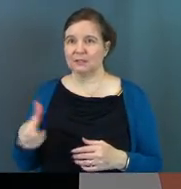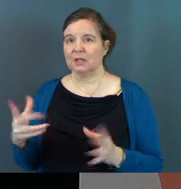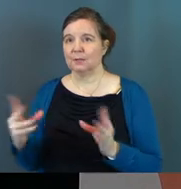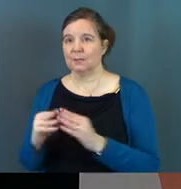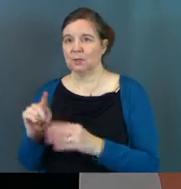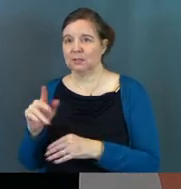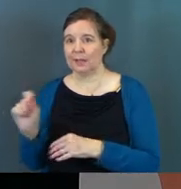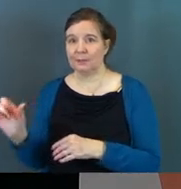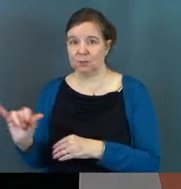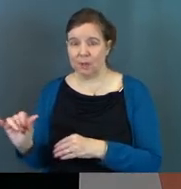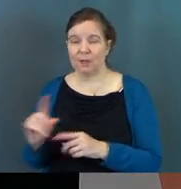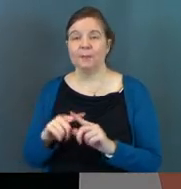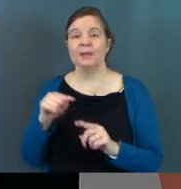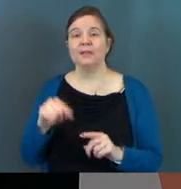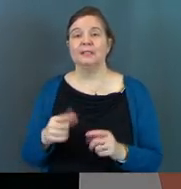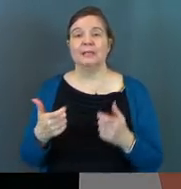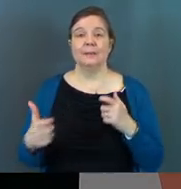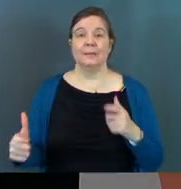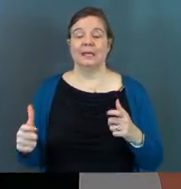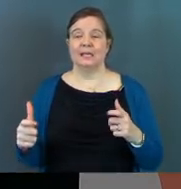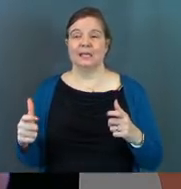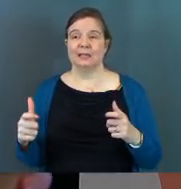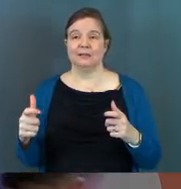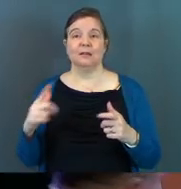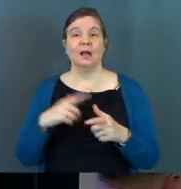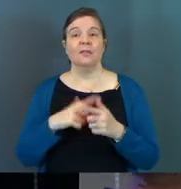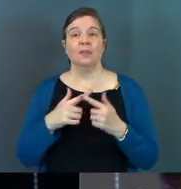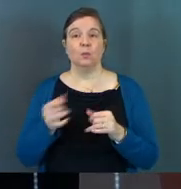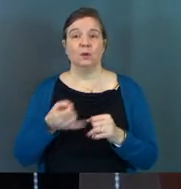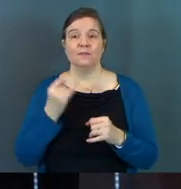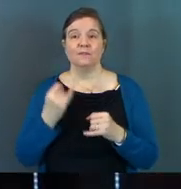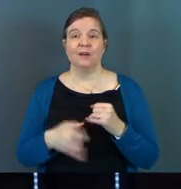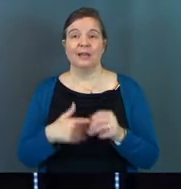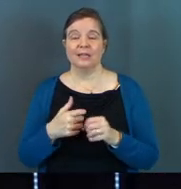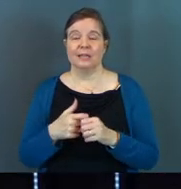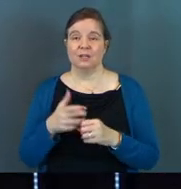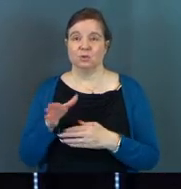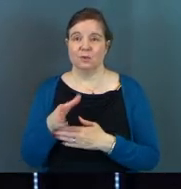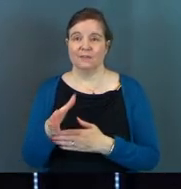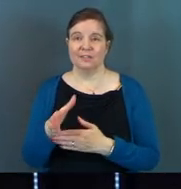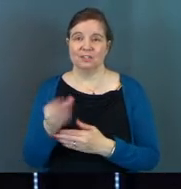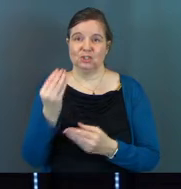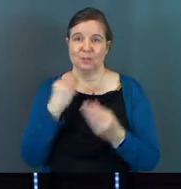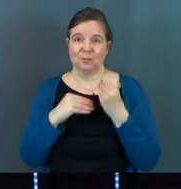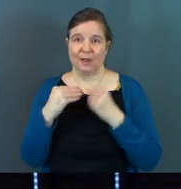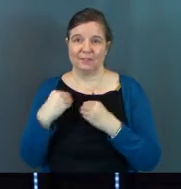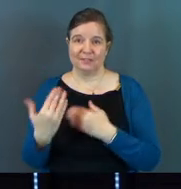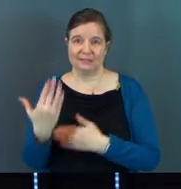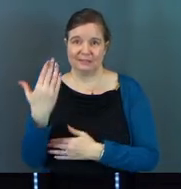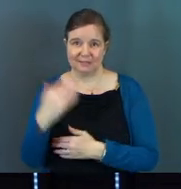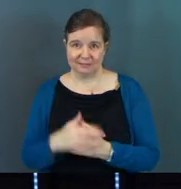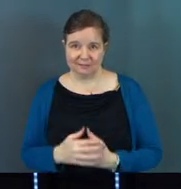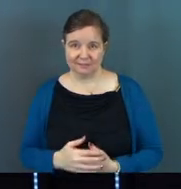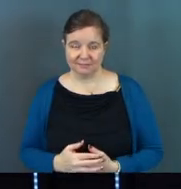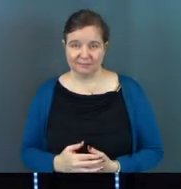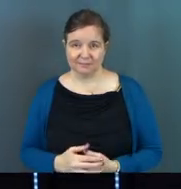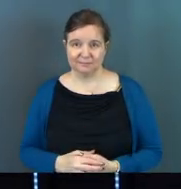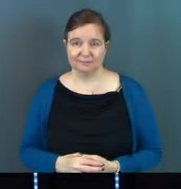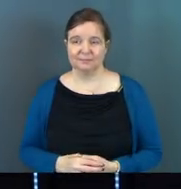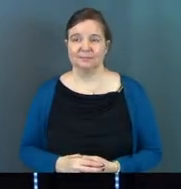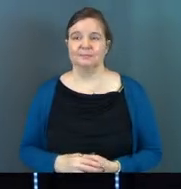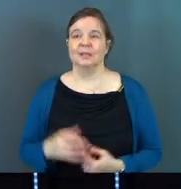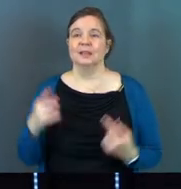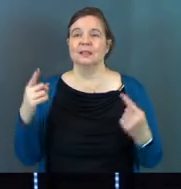another meeting with Thomas as well. But this is big, big, big. And then we finally get to the fish breakfast. The fish breakfast.